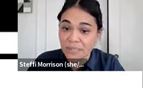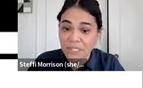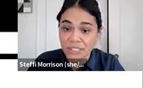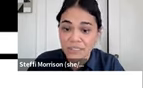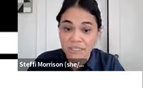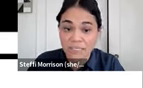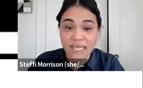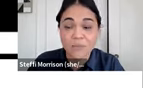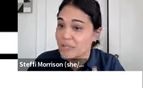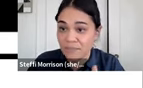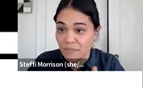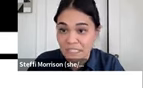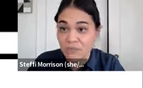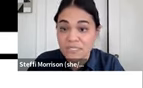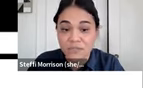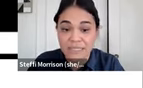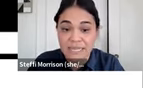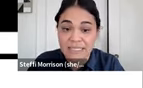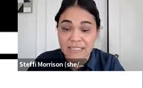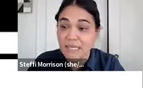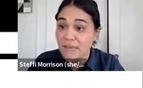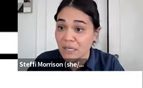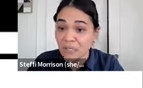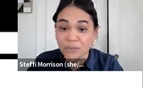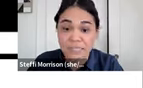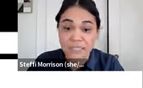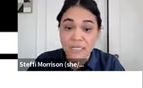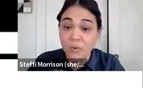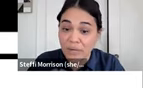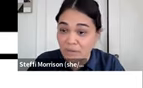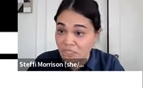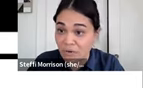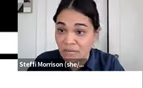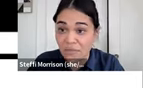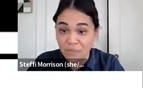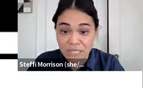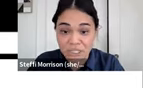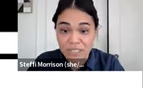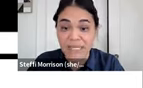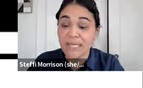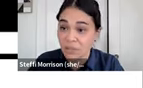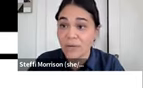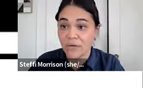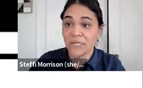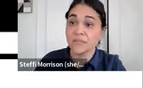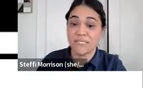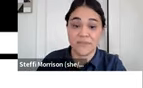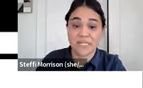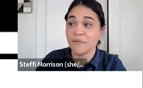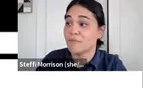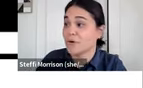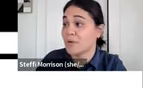participation came with its own silver linings that included greater geographic reach and greater